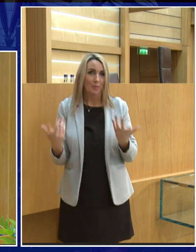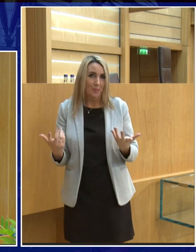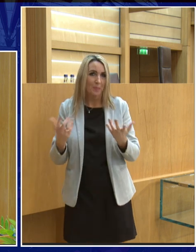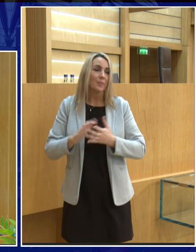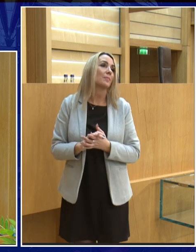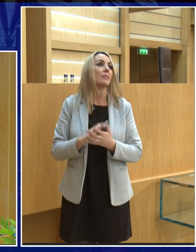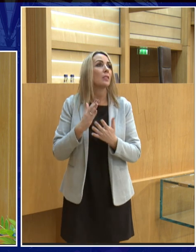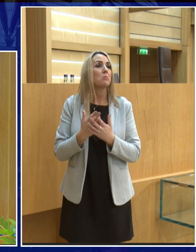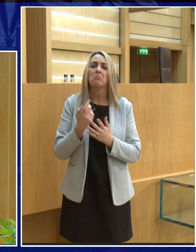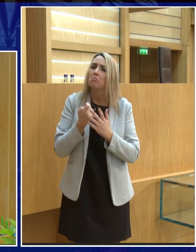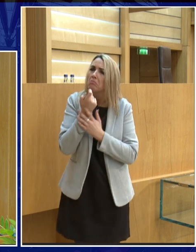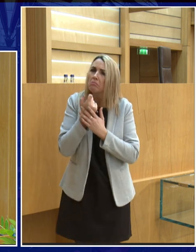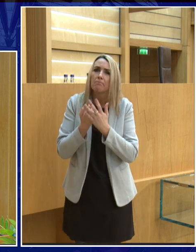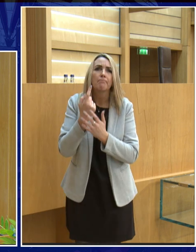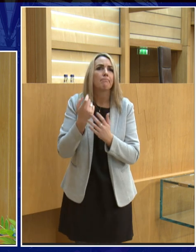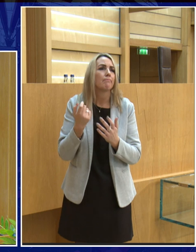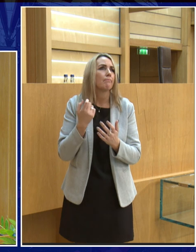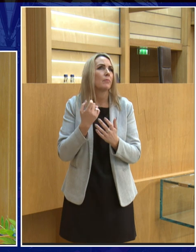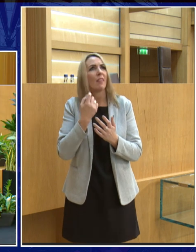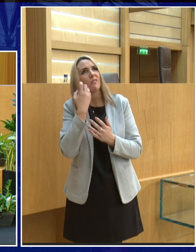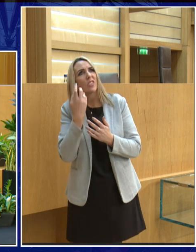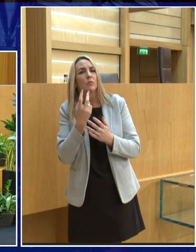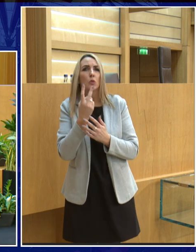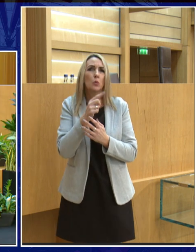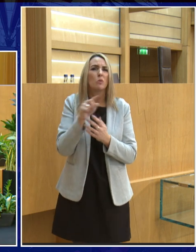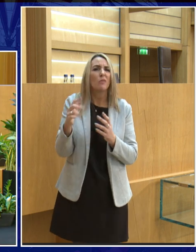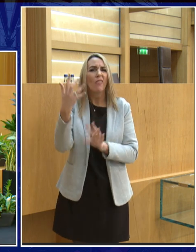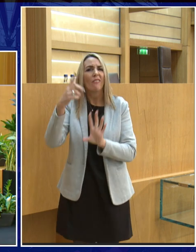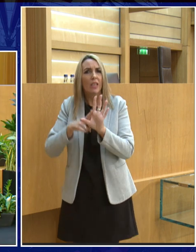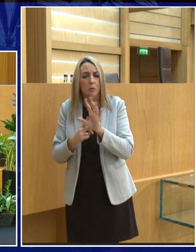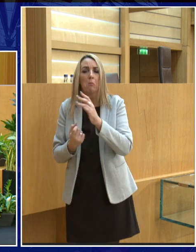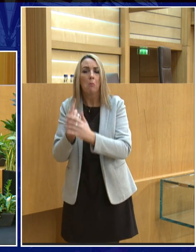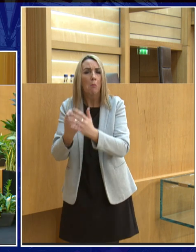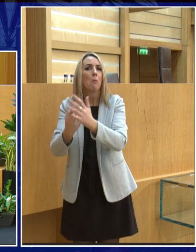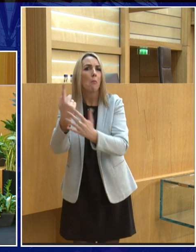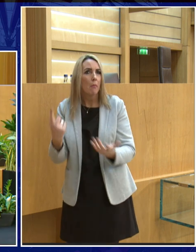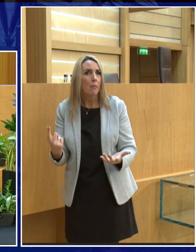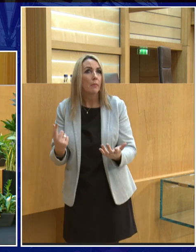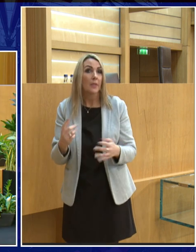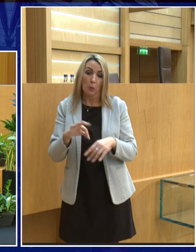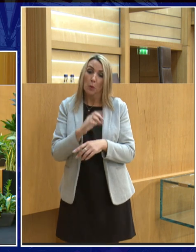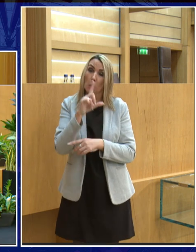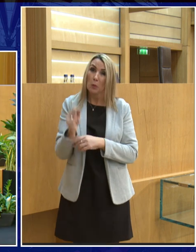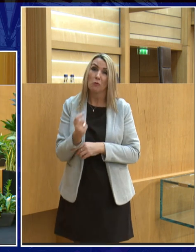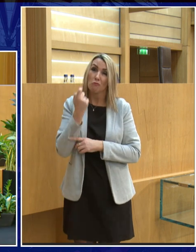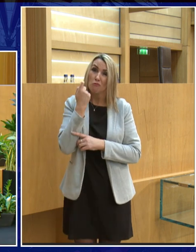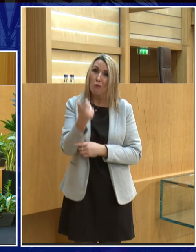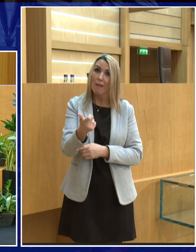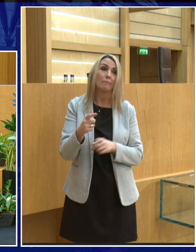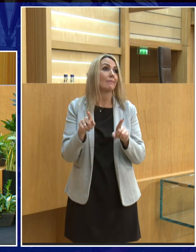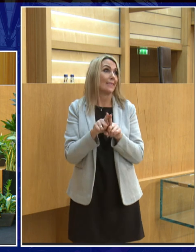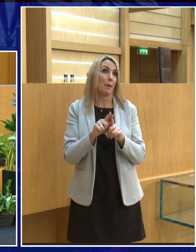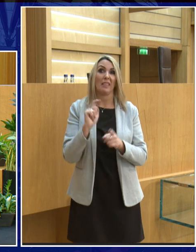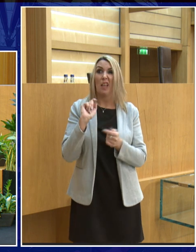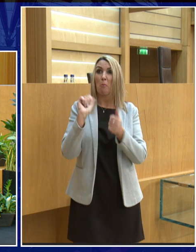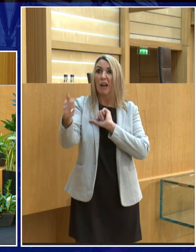this doesn't happen very often maybe once every sort of three or four five years and so blue moons are quite rare but they're a bit like buses